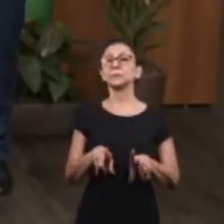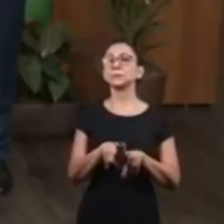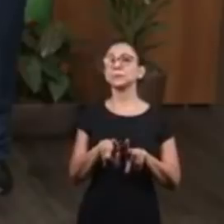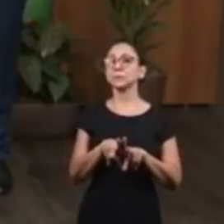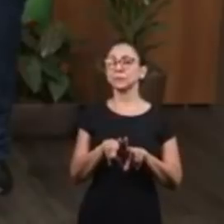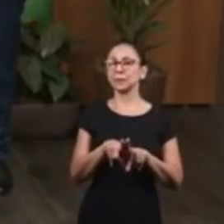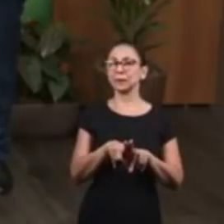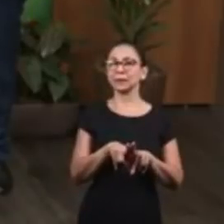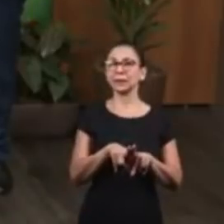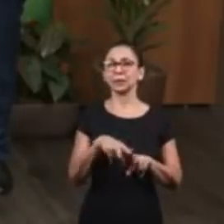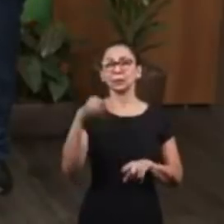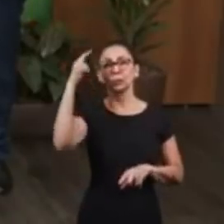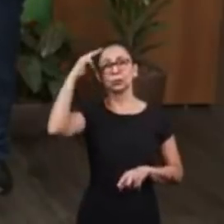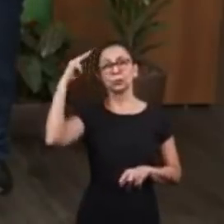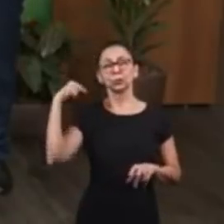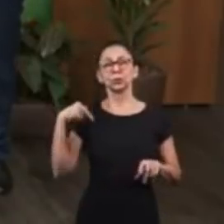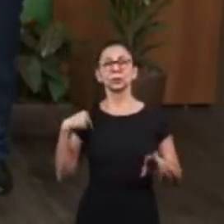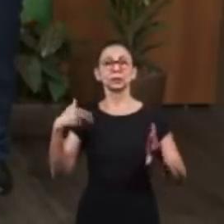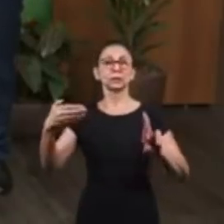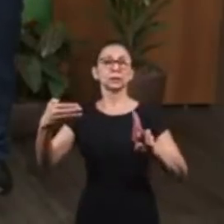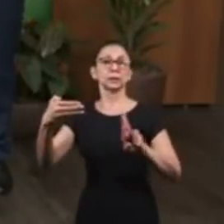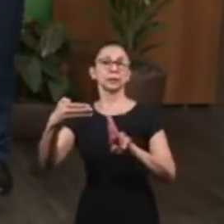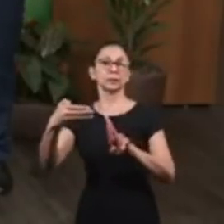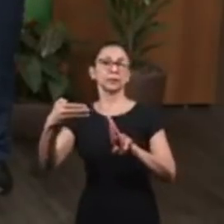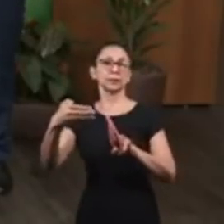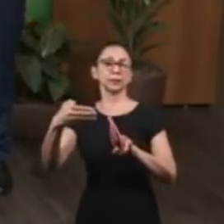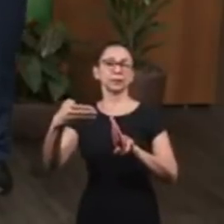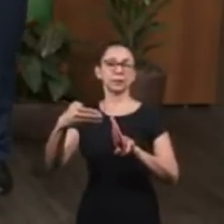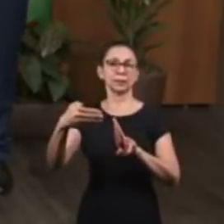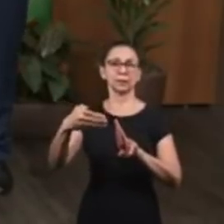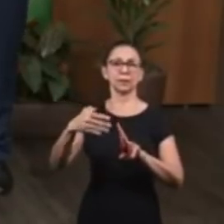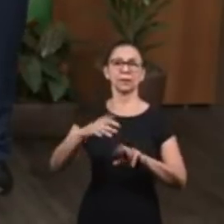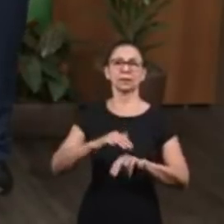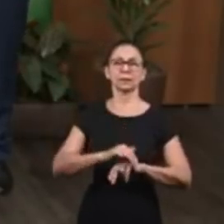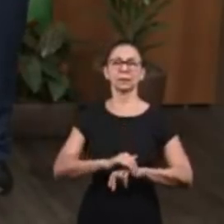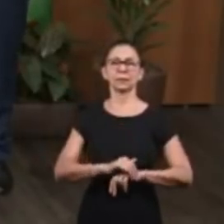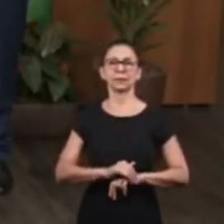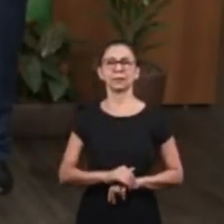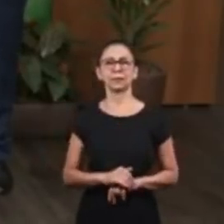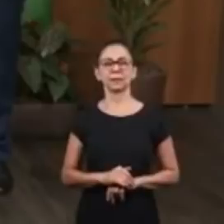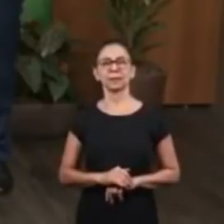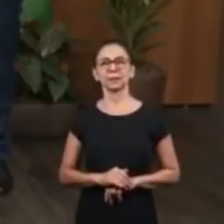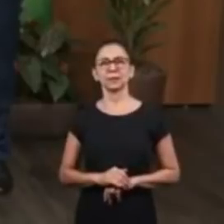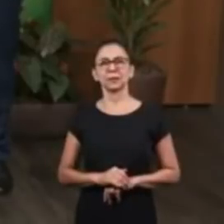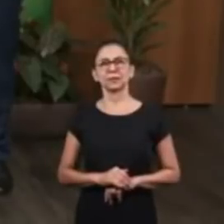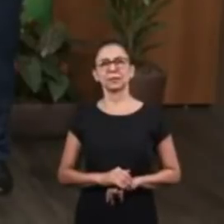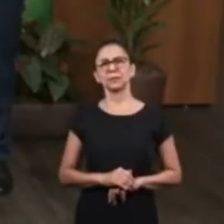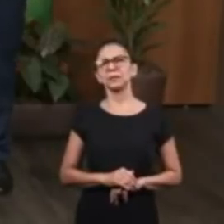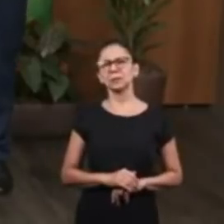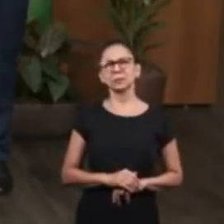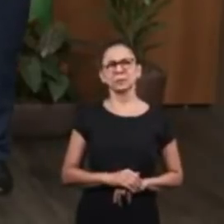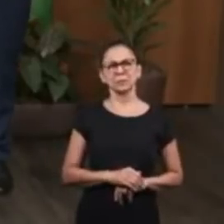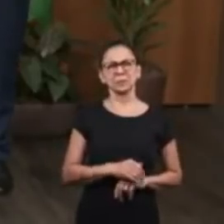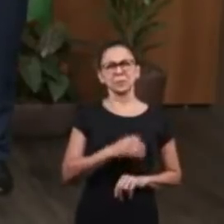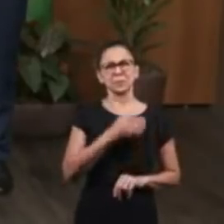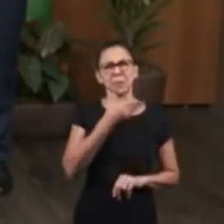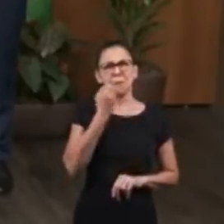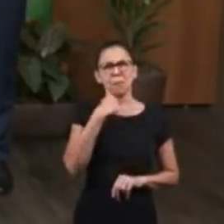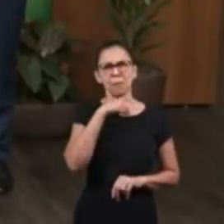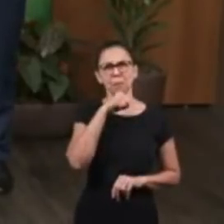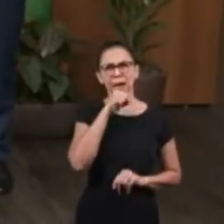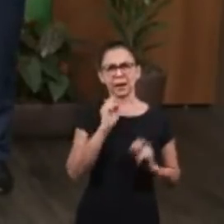And more, when Jacob is mentioned by their sons as an old man,